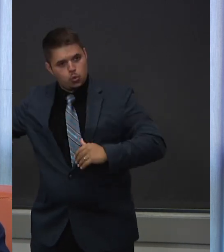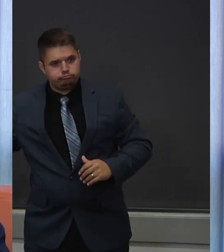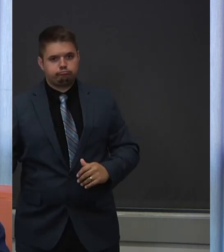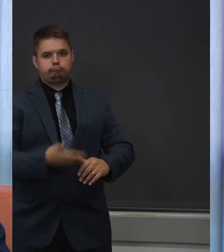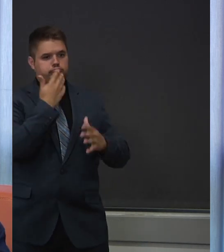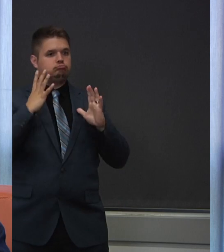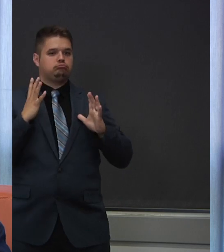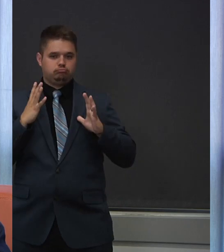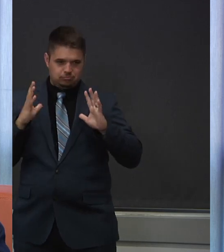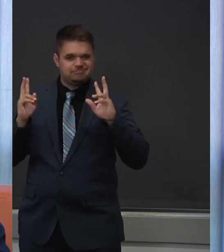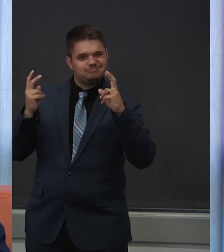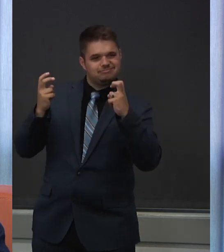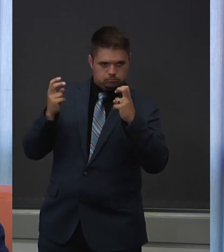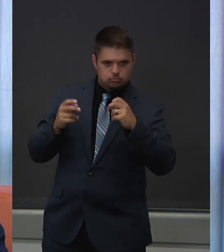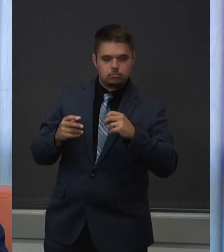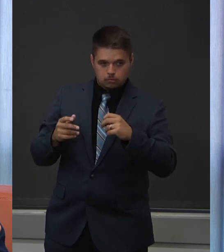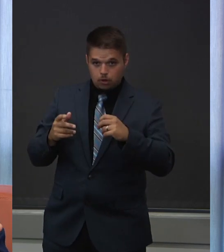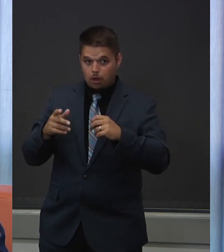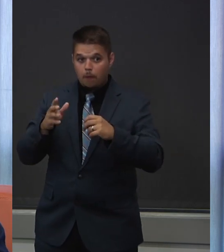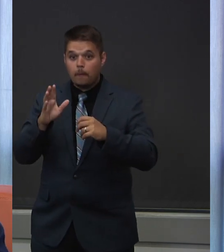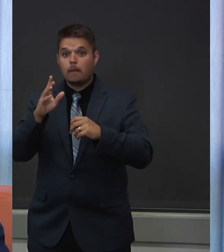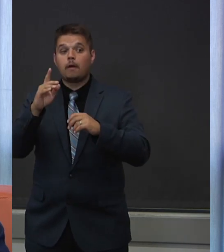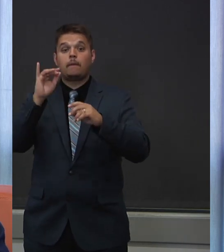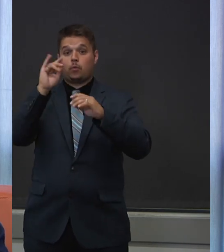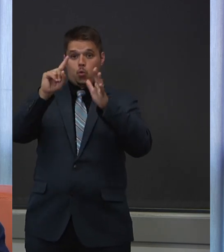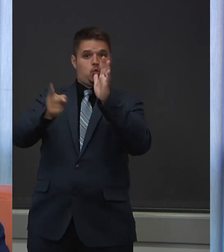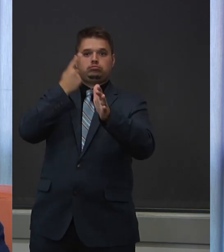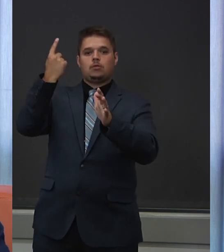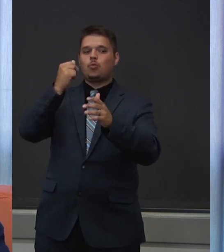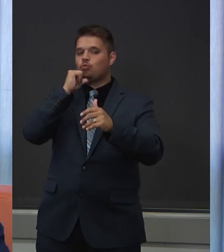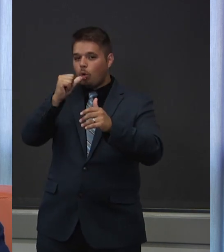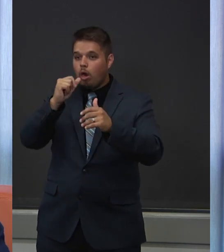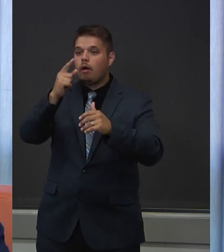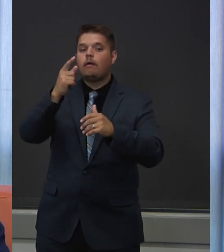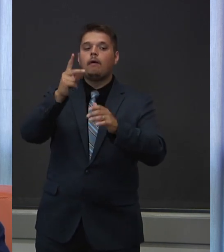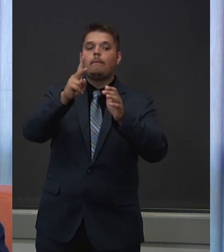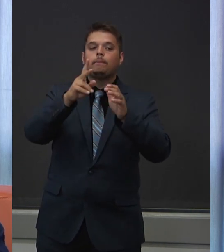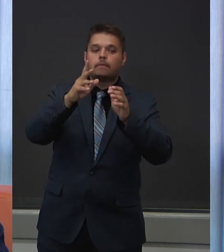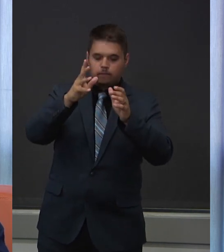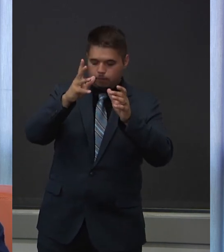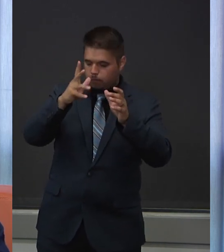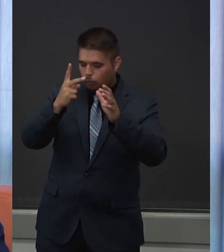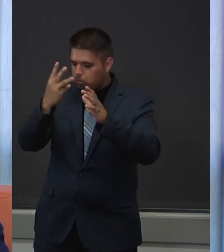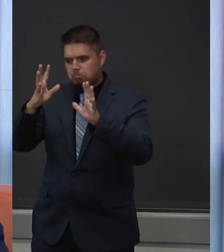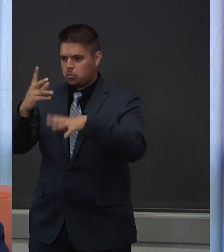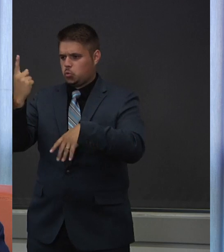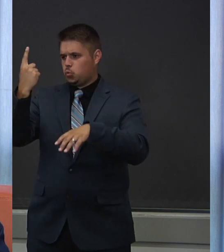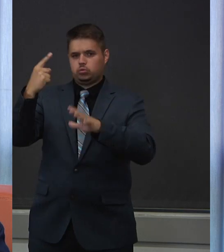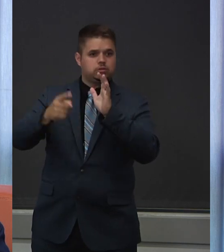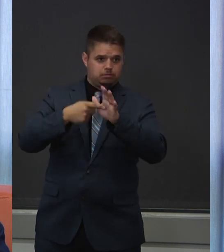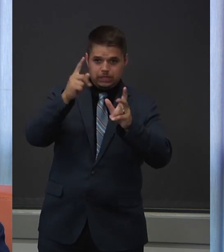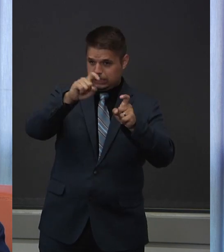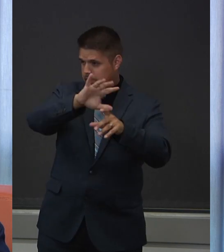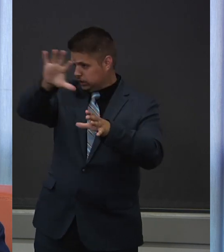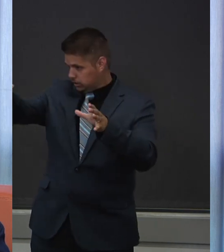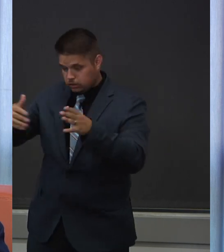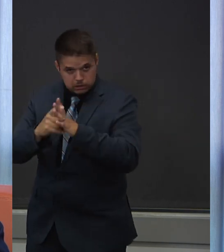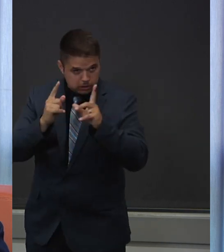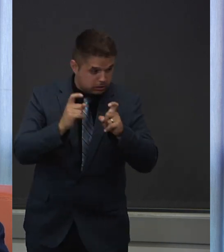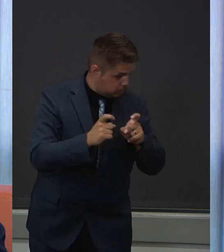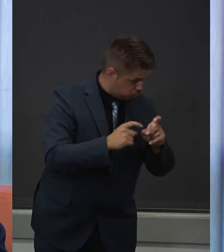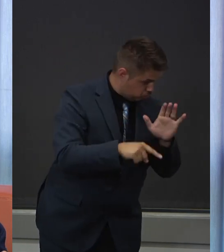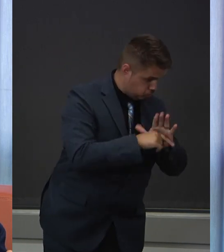And then if you test negative, then you know that everybody in that pool is negative. If it's test positive, then you would have to